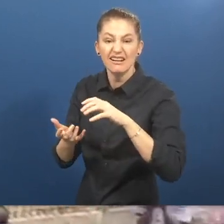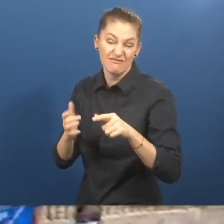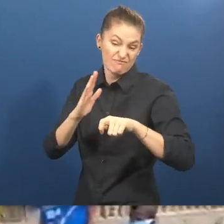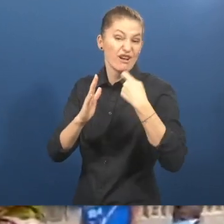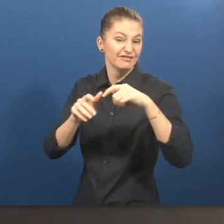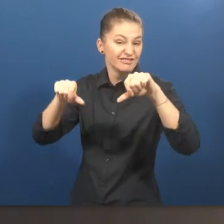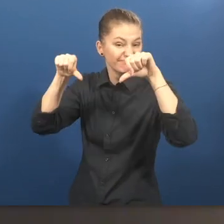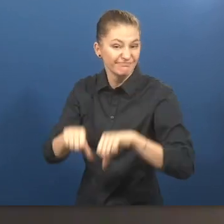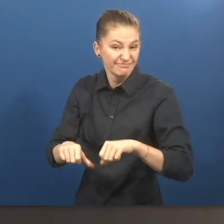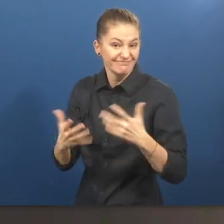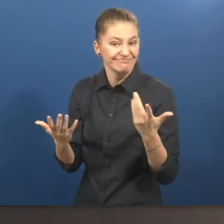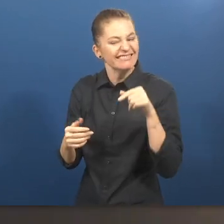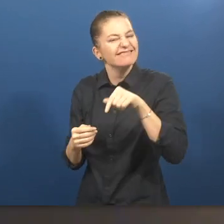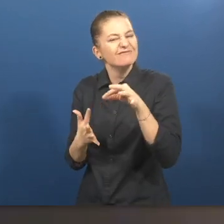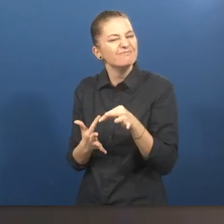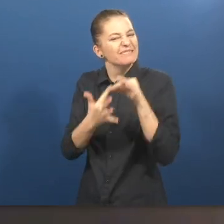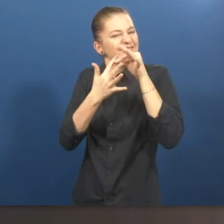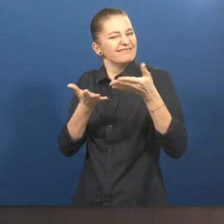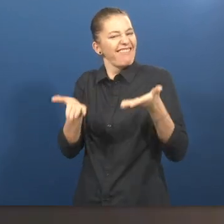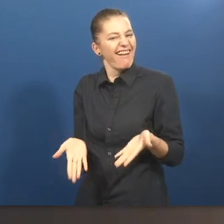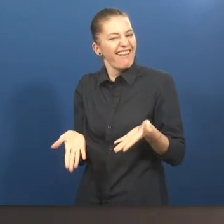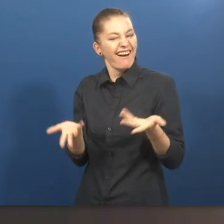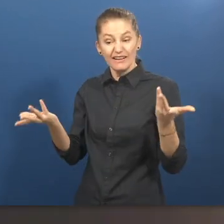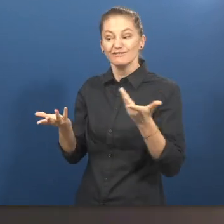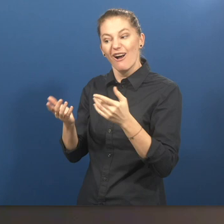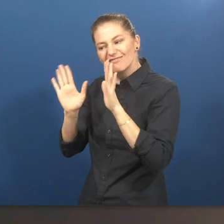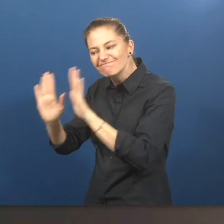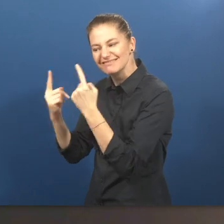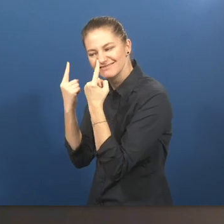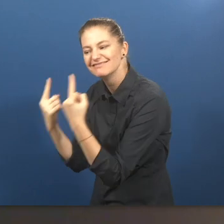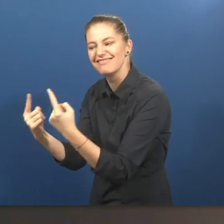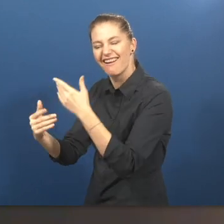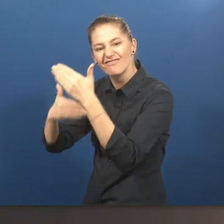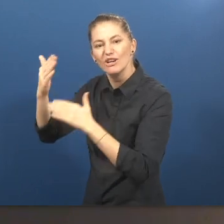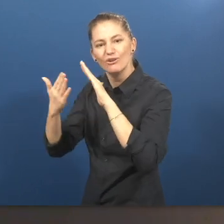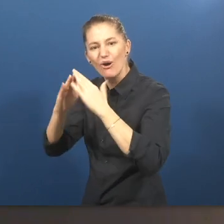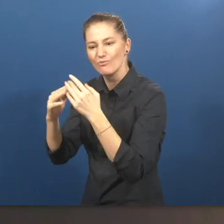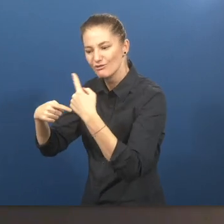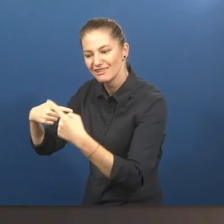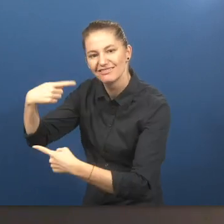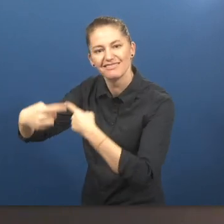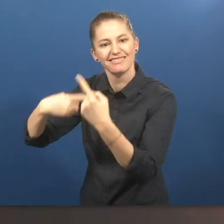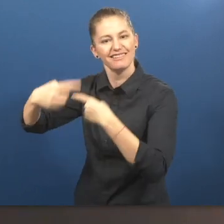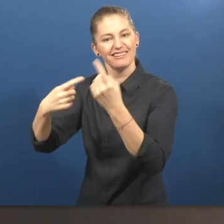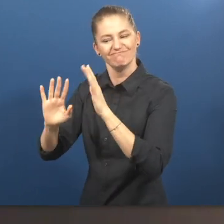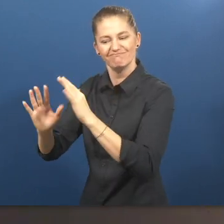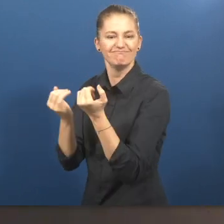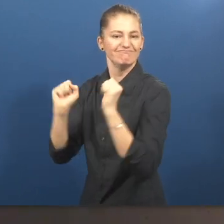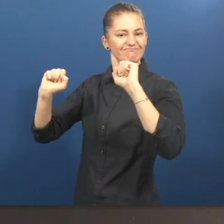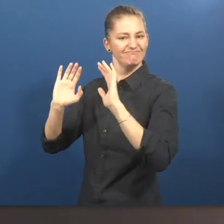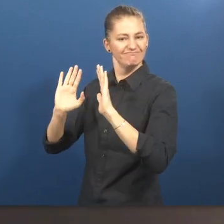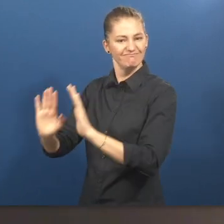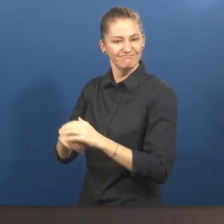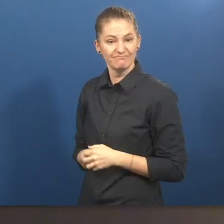unique about our model. That it is community driven and dependent on the community. Whether the community is aware about inclusion